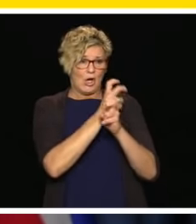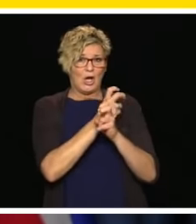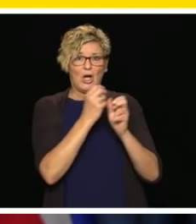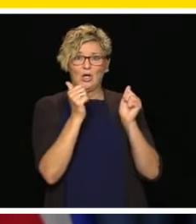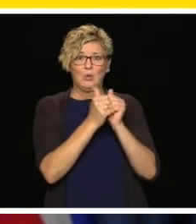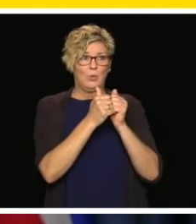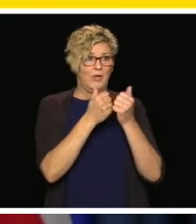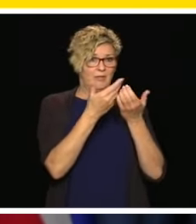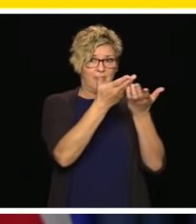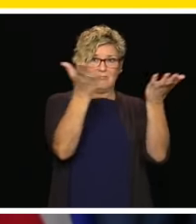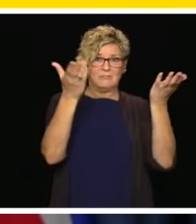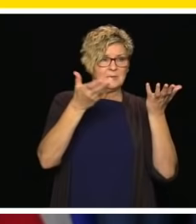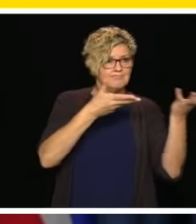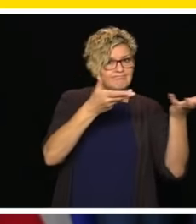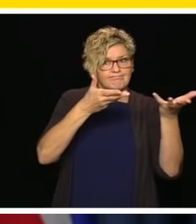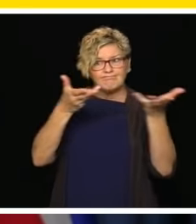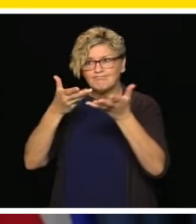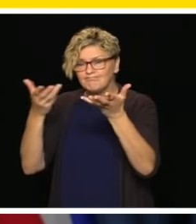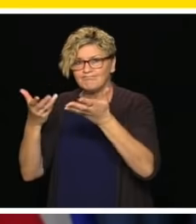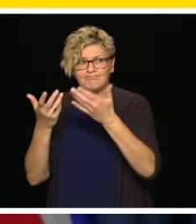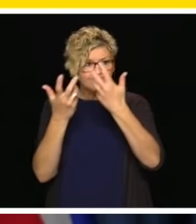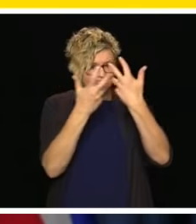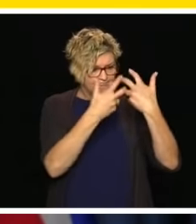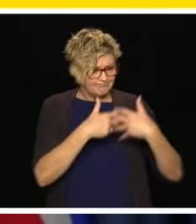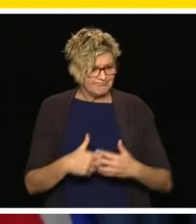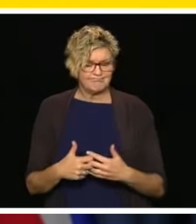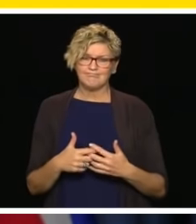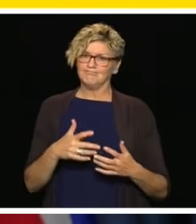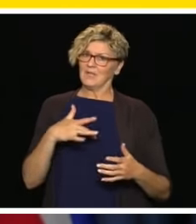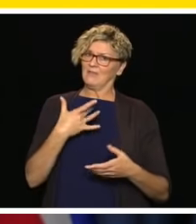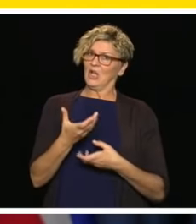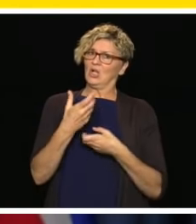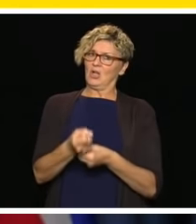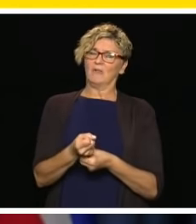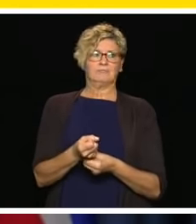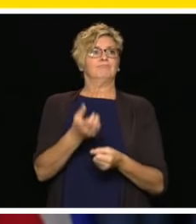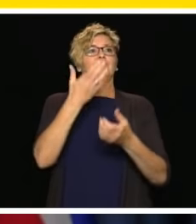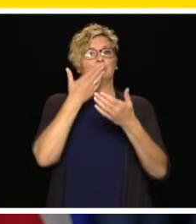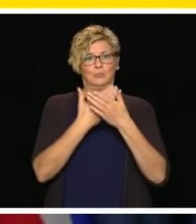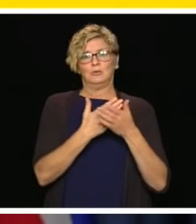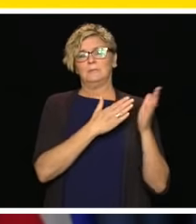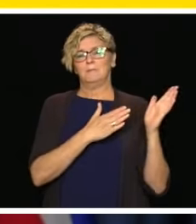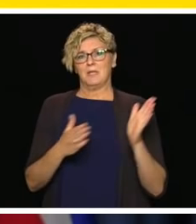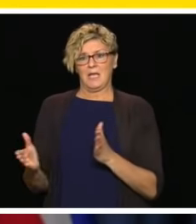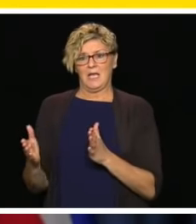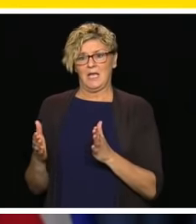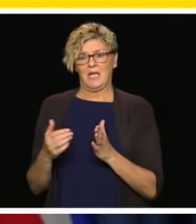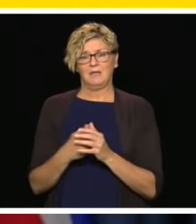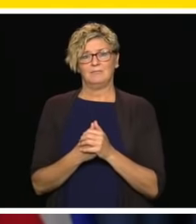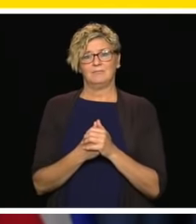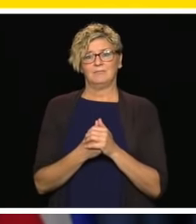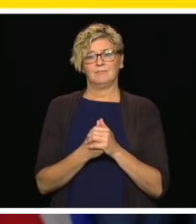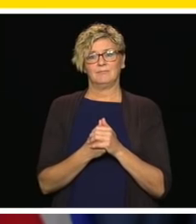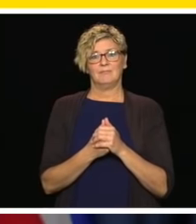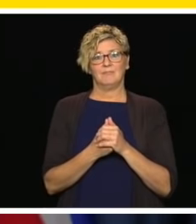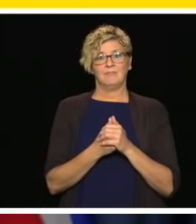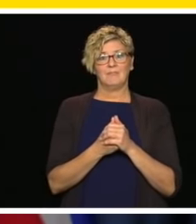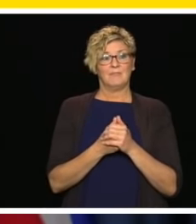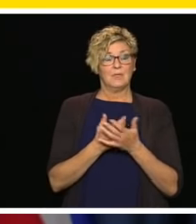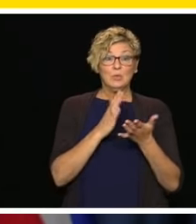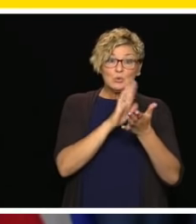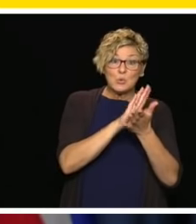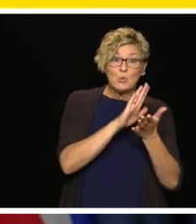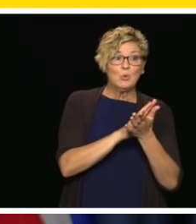I'm very, very confident with the work that both these people have done with the numerous people in the community that deliver these services that are so essential